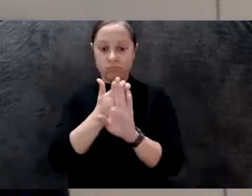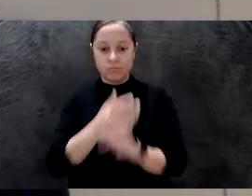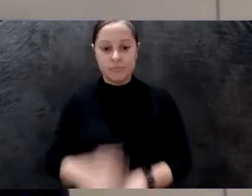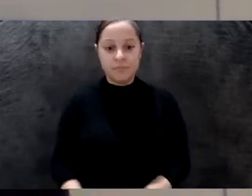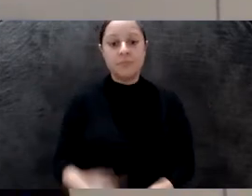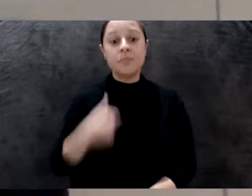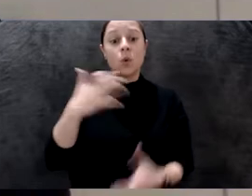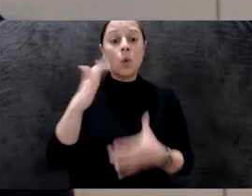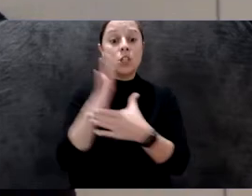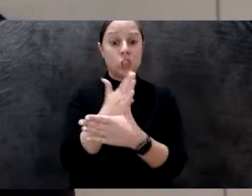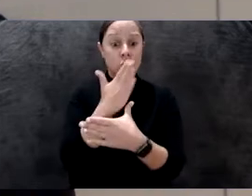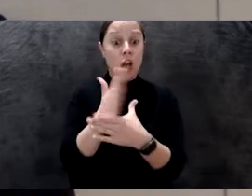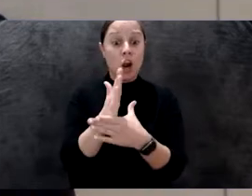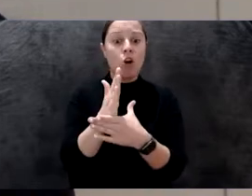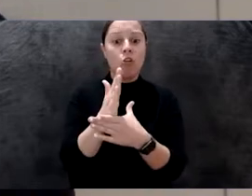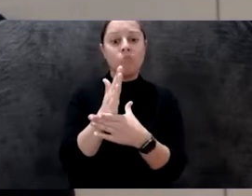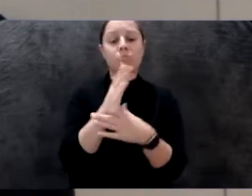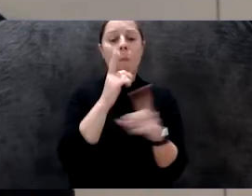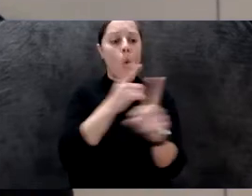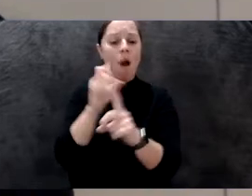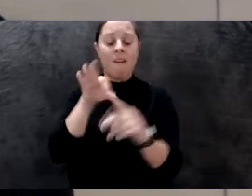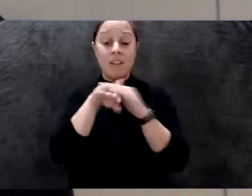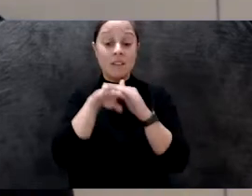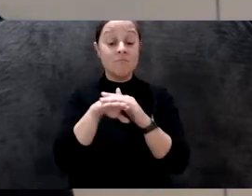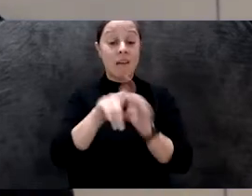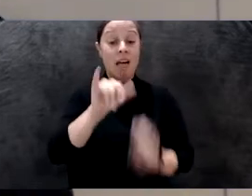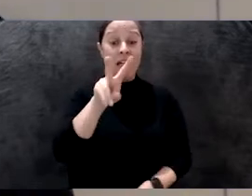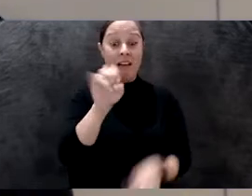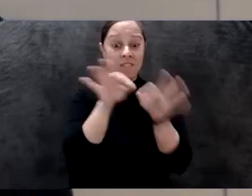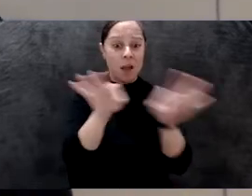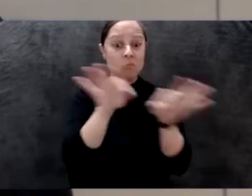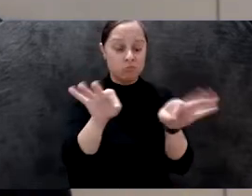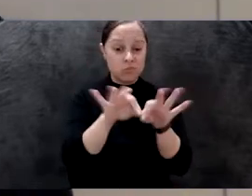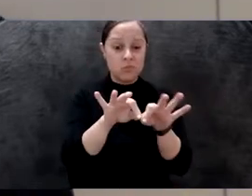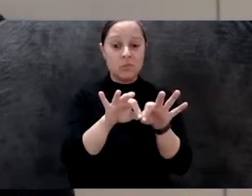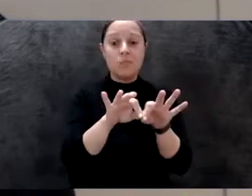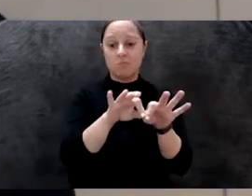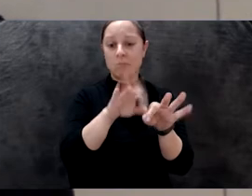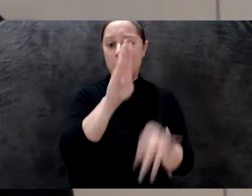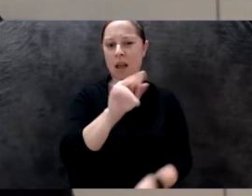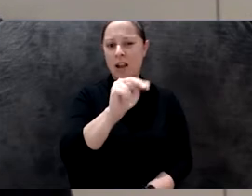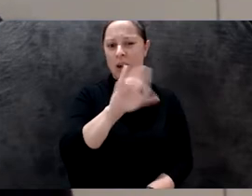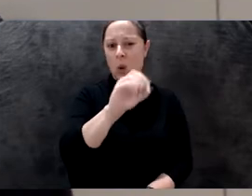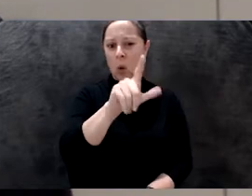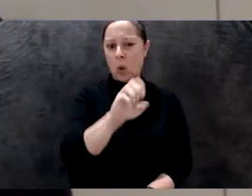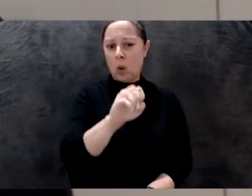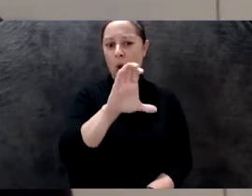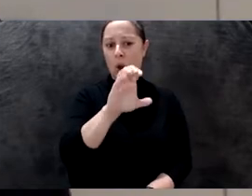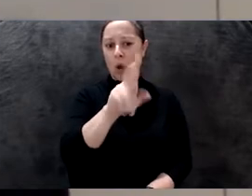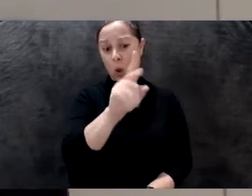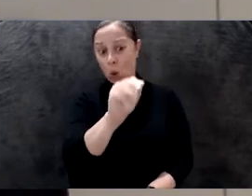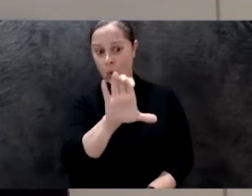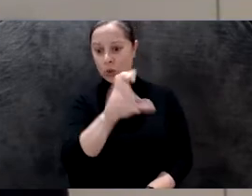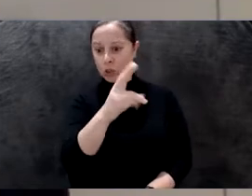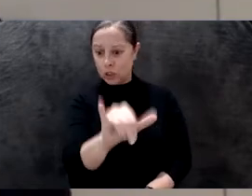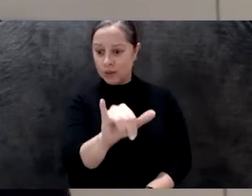available on Zoom tonight. Live closed captioning is provided by Nicole Kochi. To turn it on, please click the